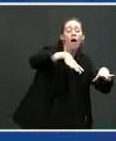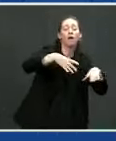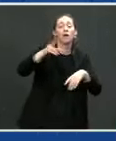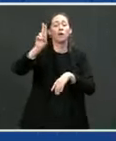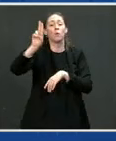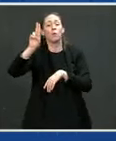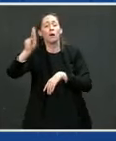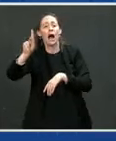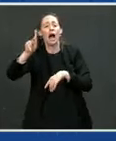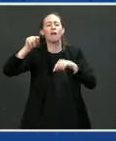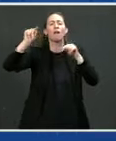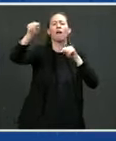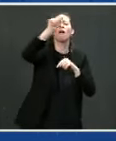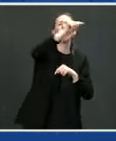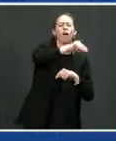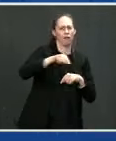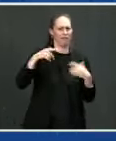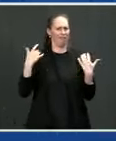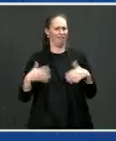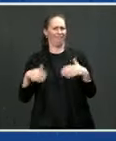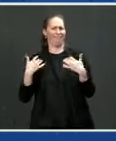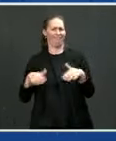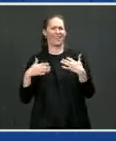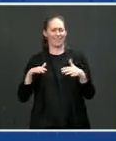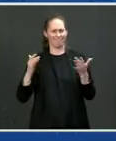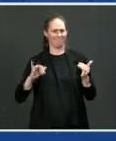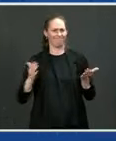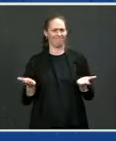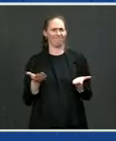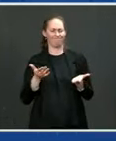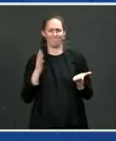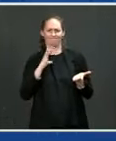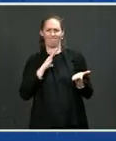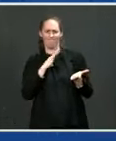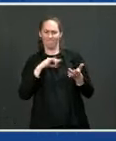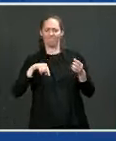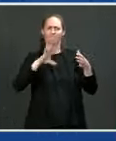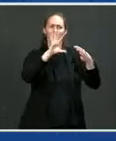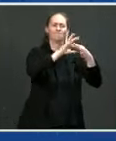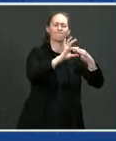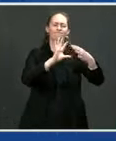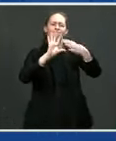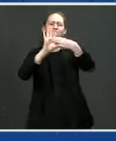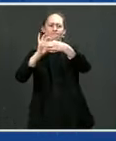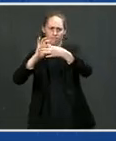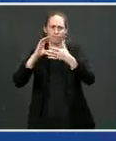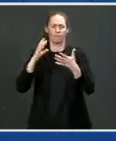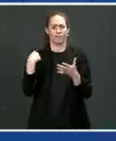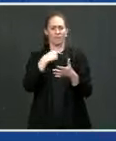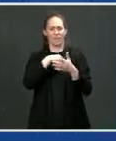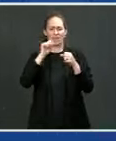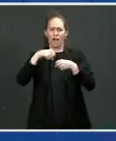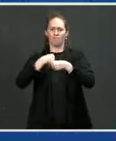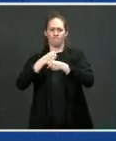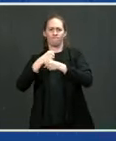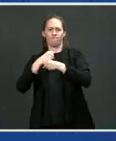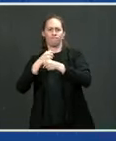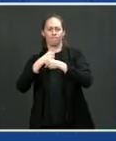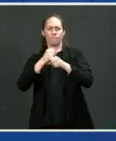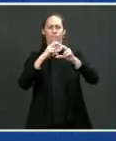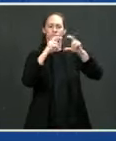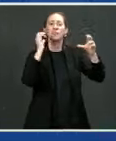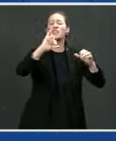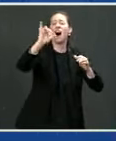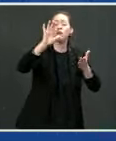right here in the United States and it's right up the road and the name of is Thomas Built Bus. They build the school buses and we